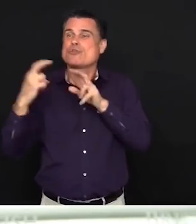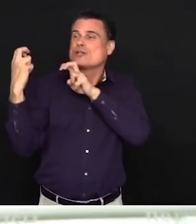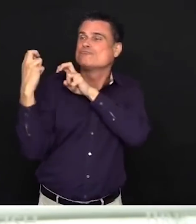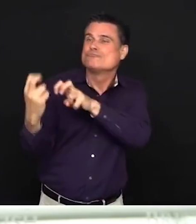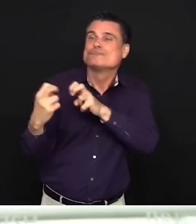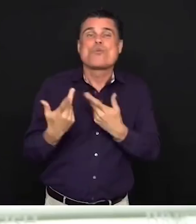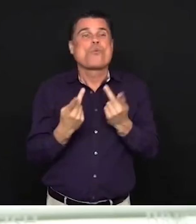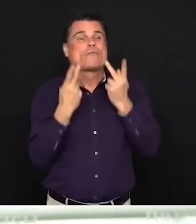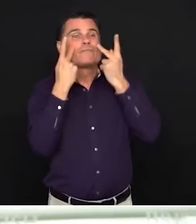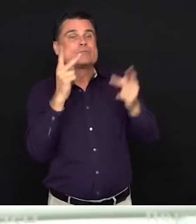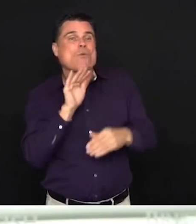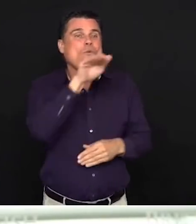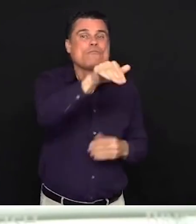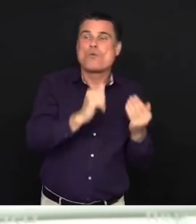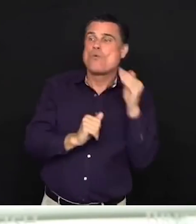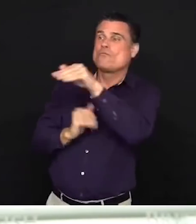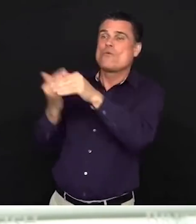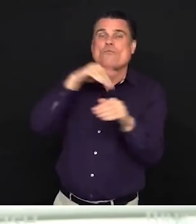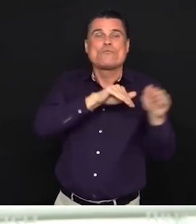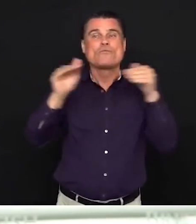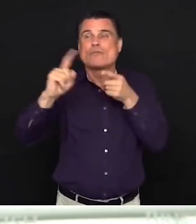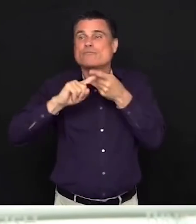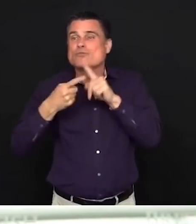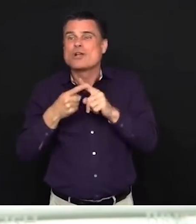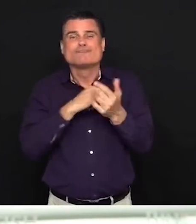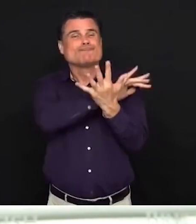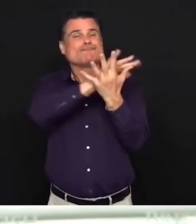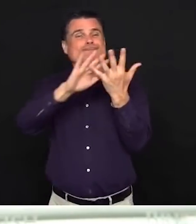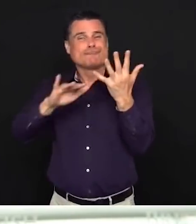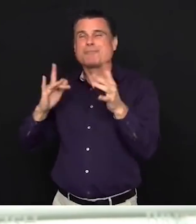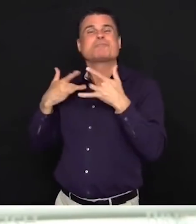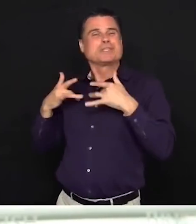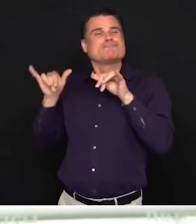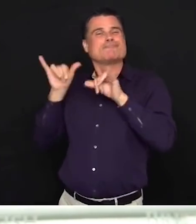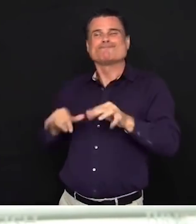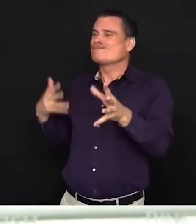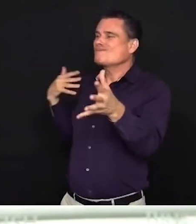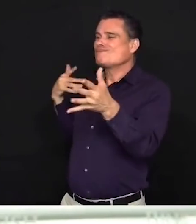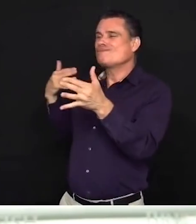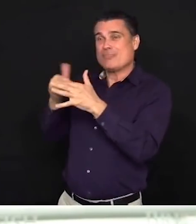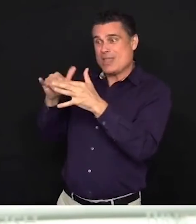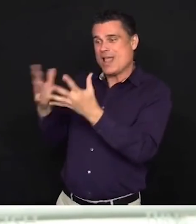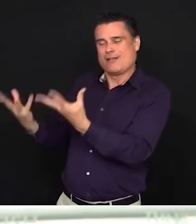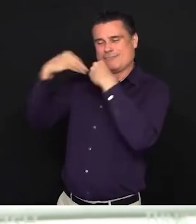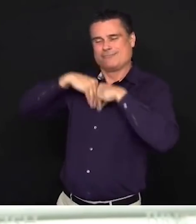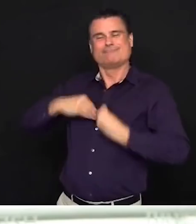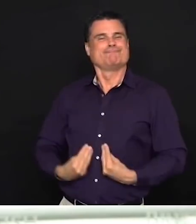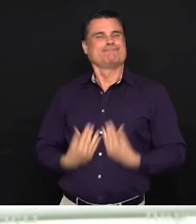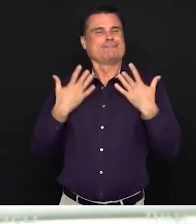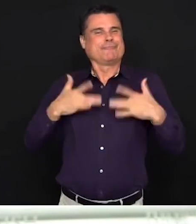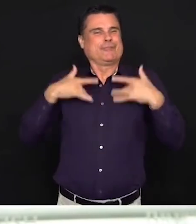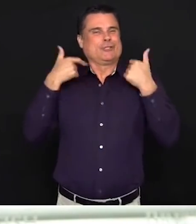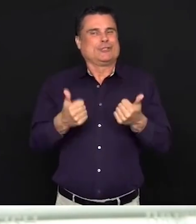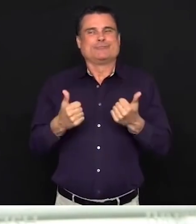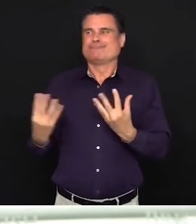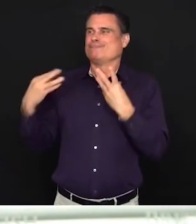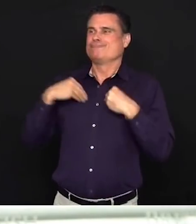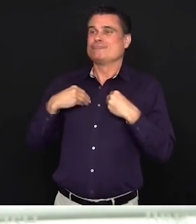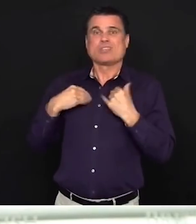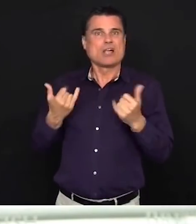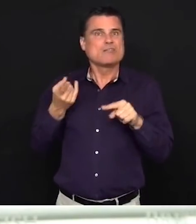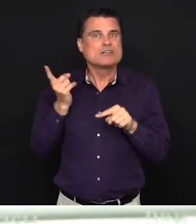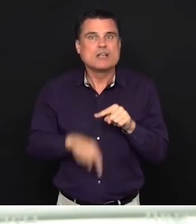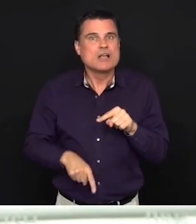have to do in our lives have become heartbreakingly impossible. Like not being able to comfort someone who's seriously